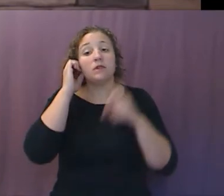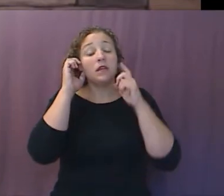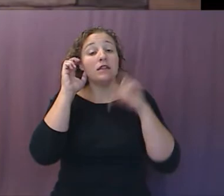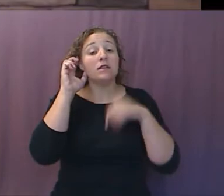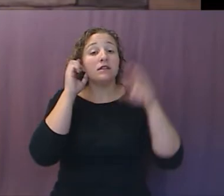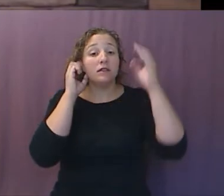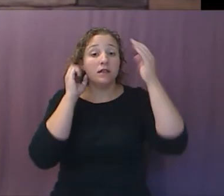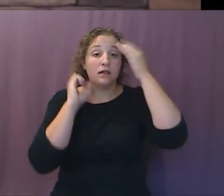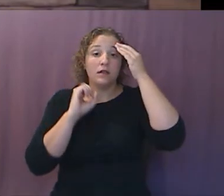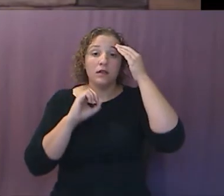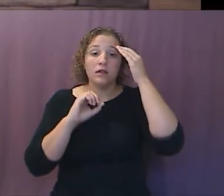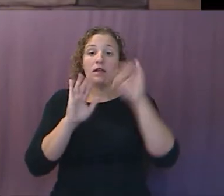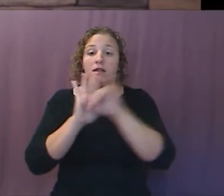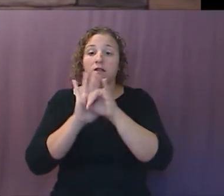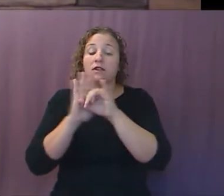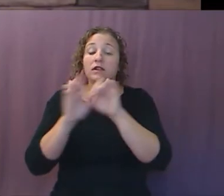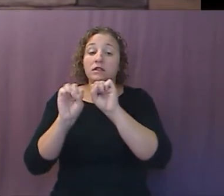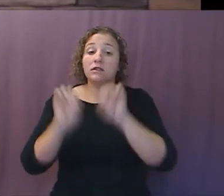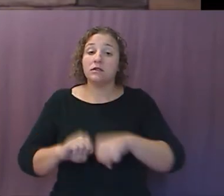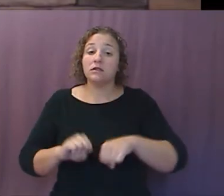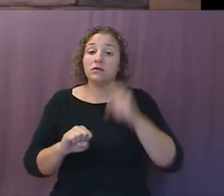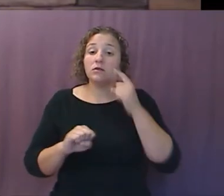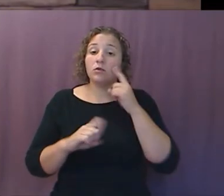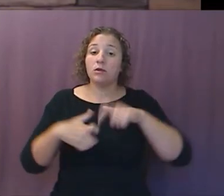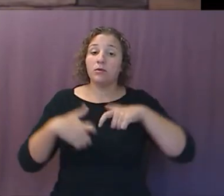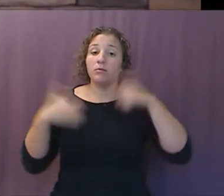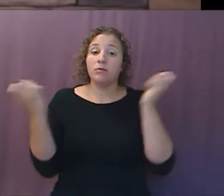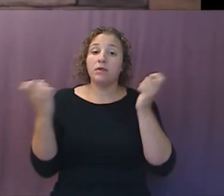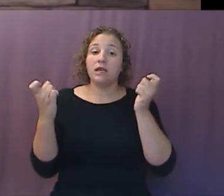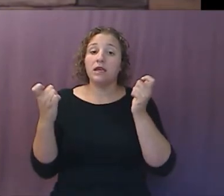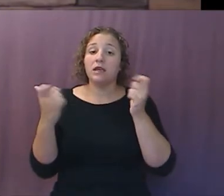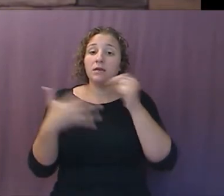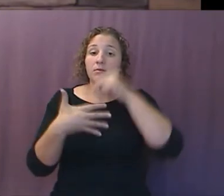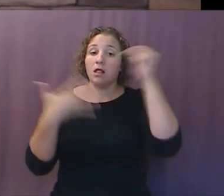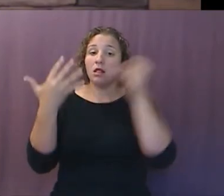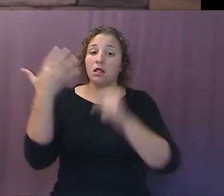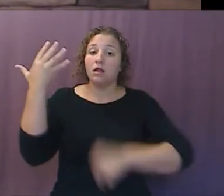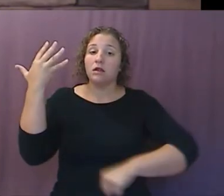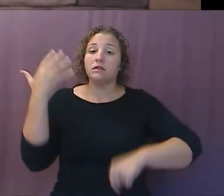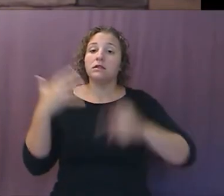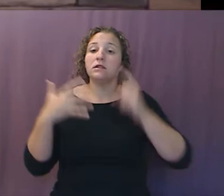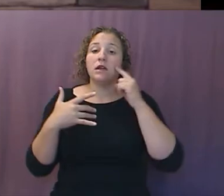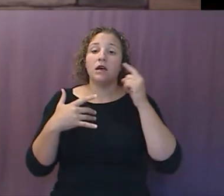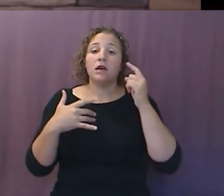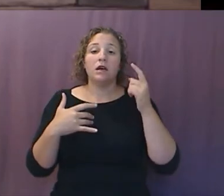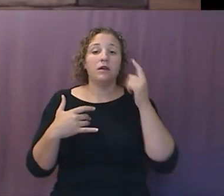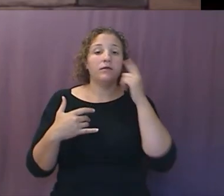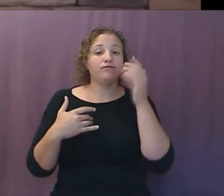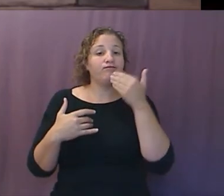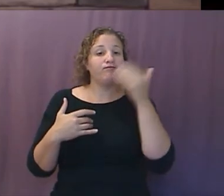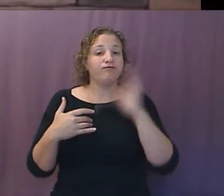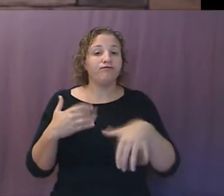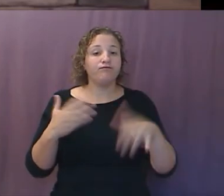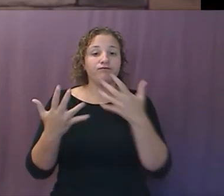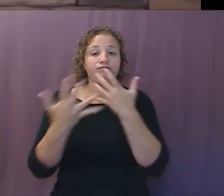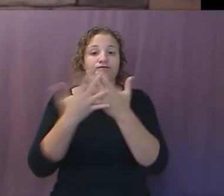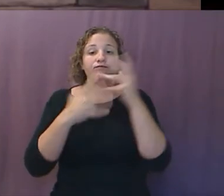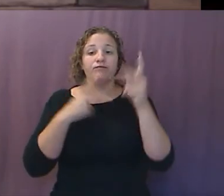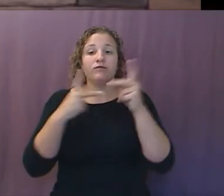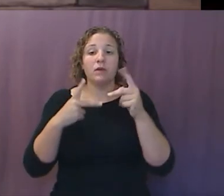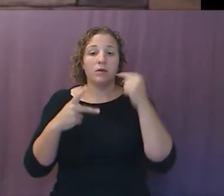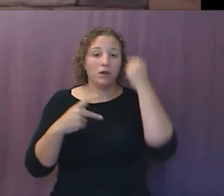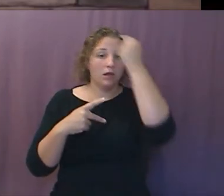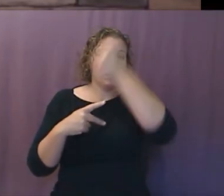NGI, which is one of the biggest databases of criminal suspects' faces, fingerprints, and other identifying body parts on